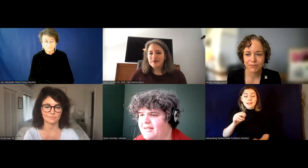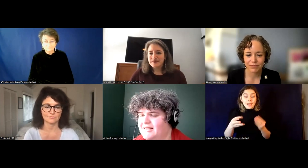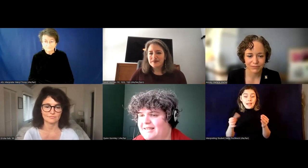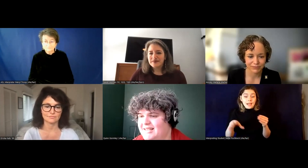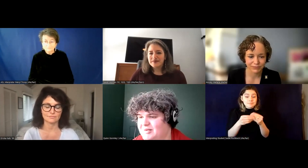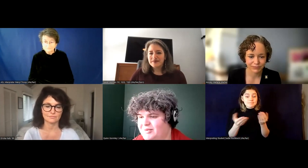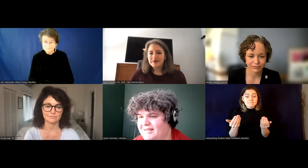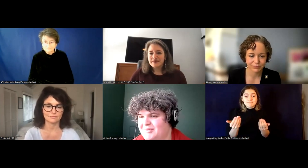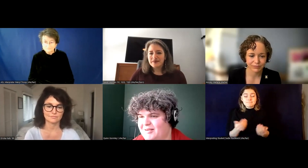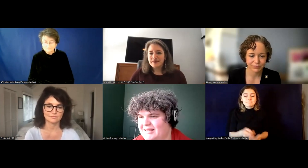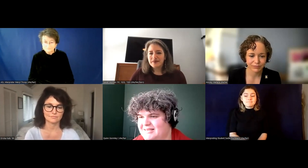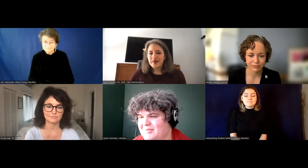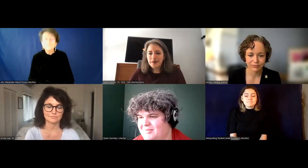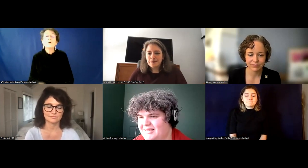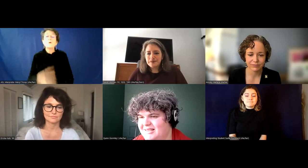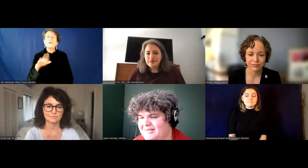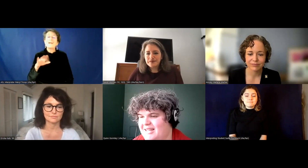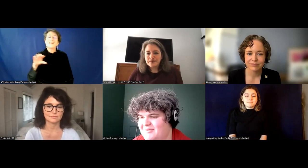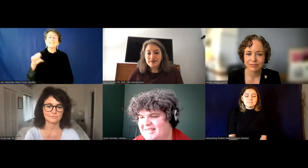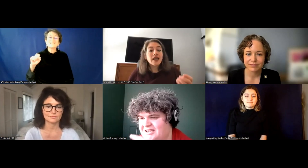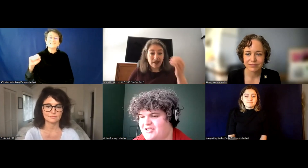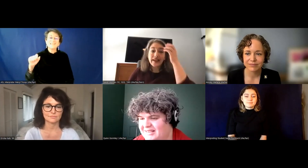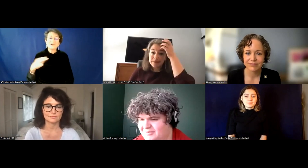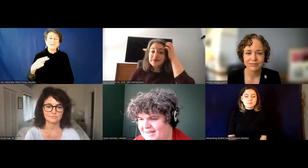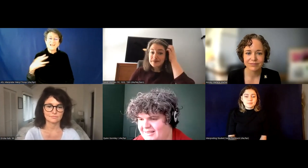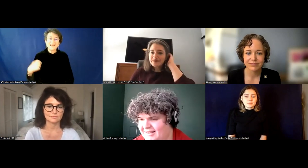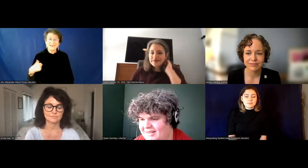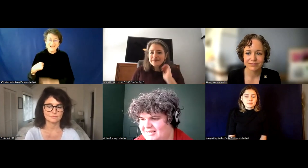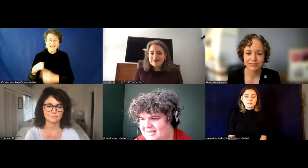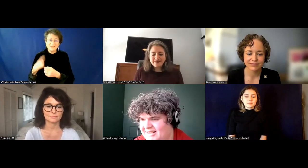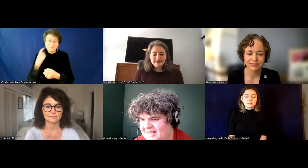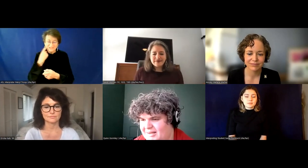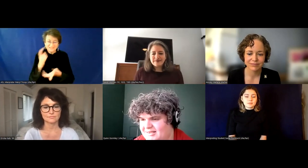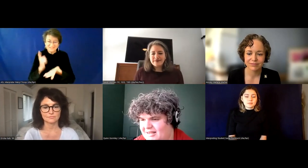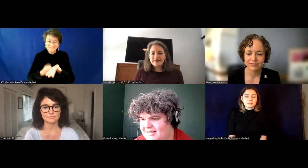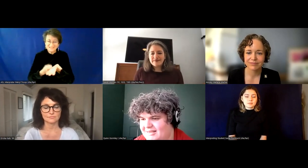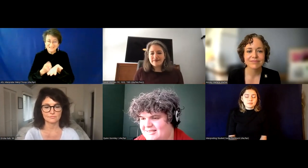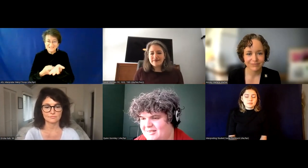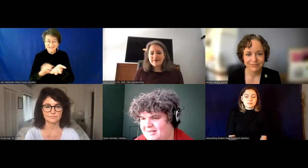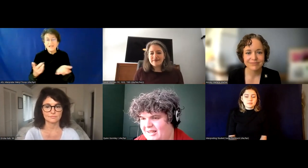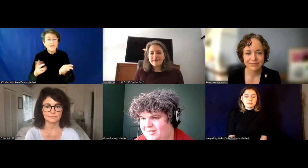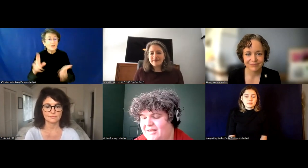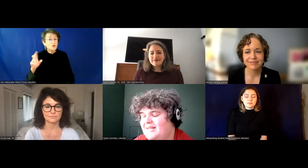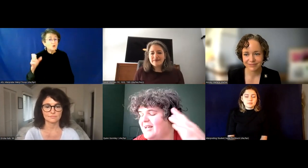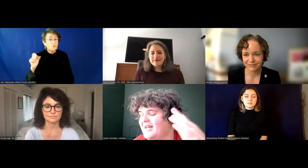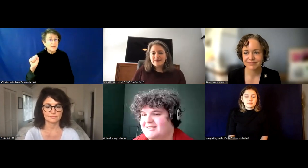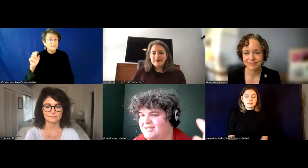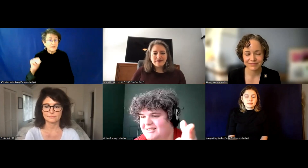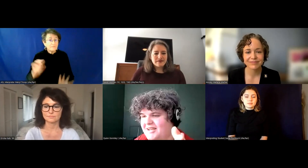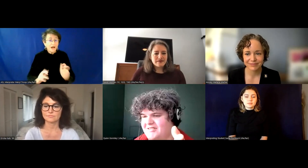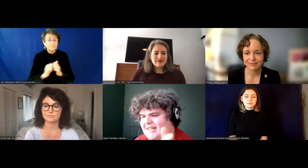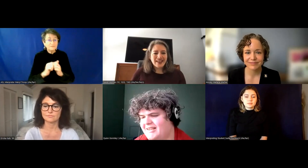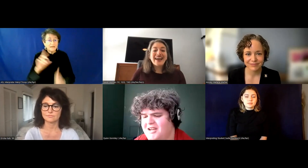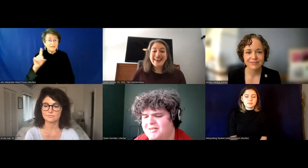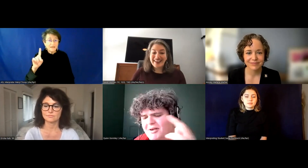talking in the last couple of weeks about some updates USM was actually trying to make to the database around this. And, and we got into this